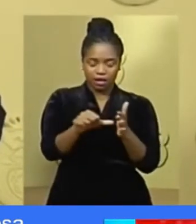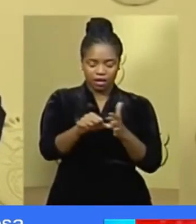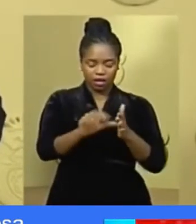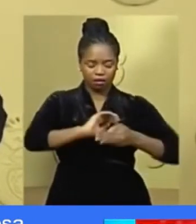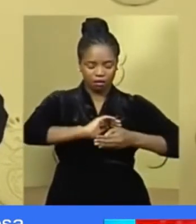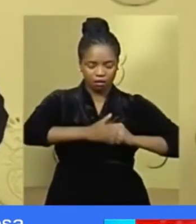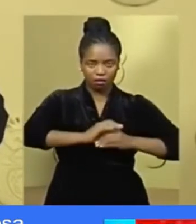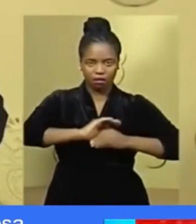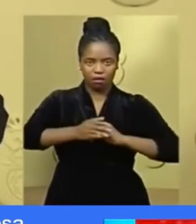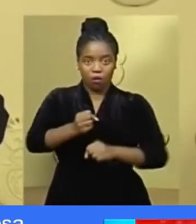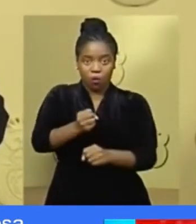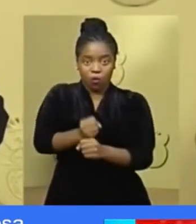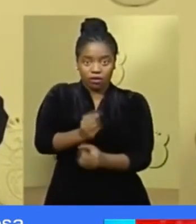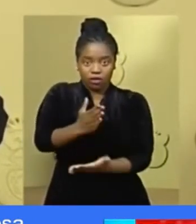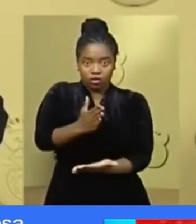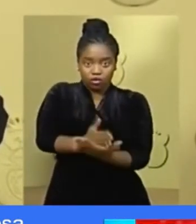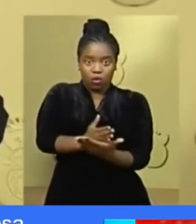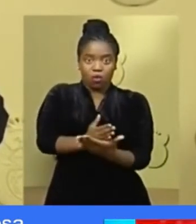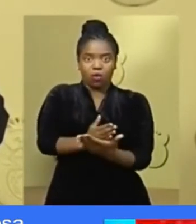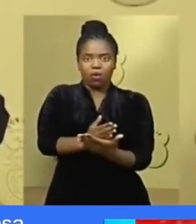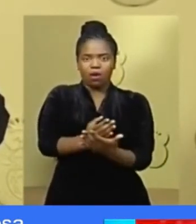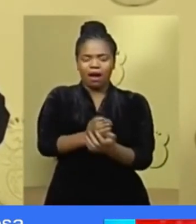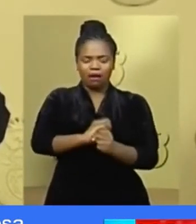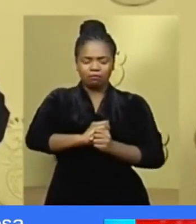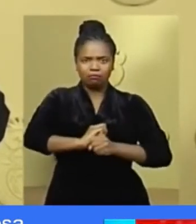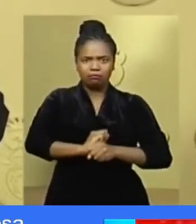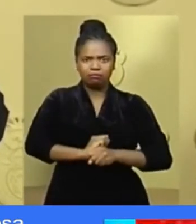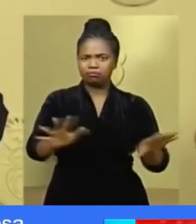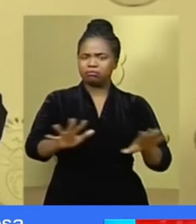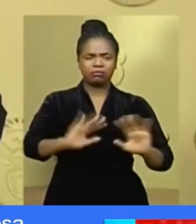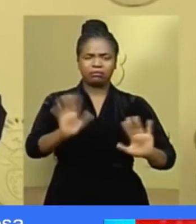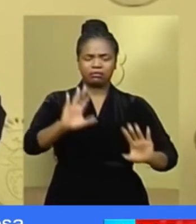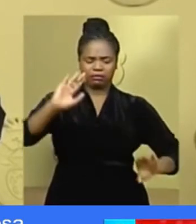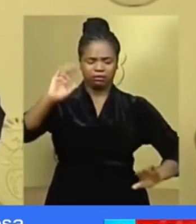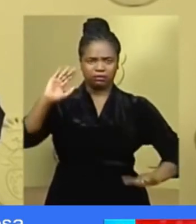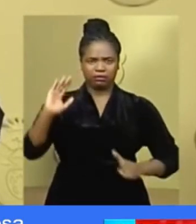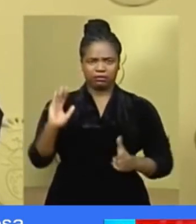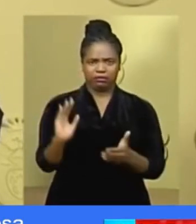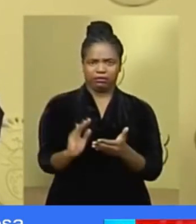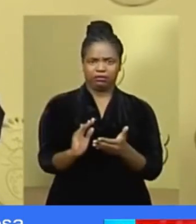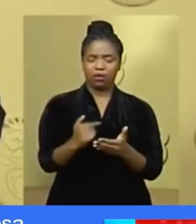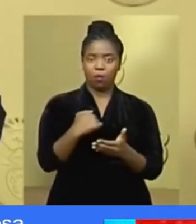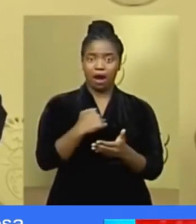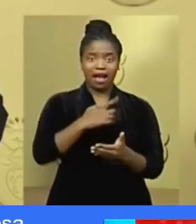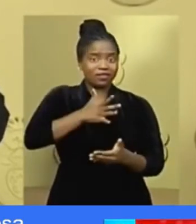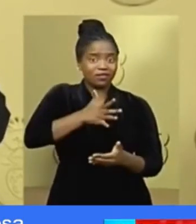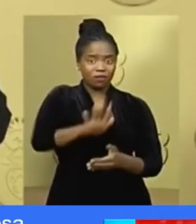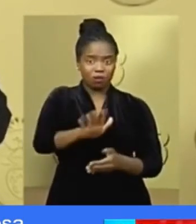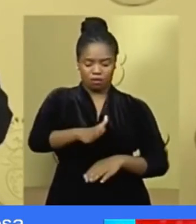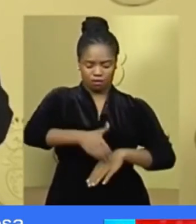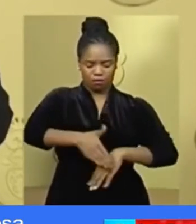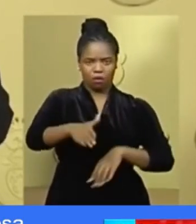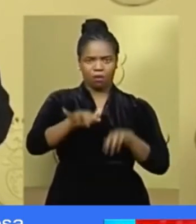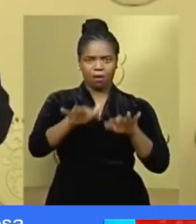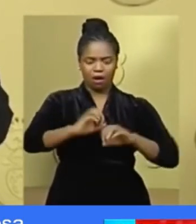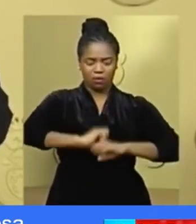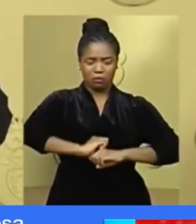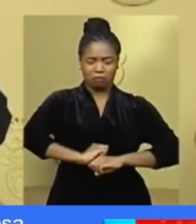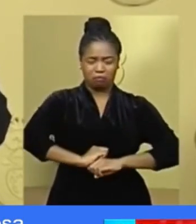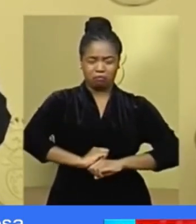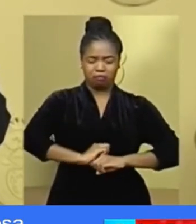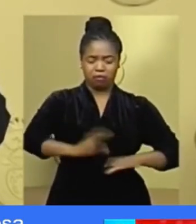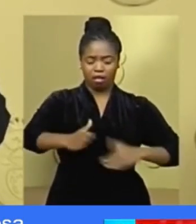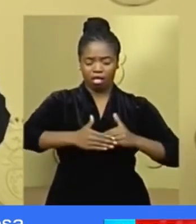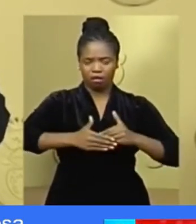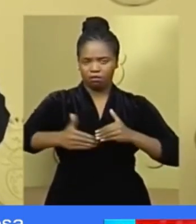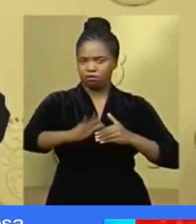our means to reduce the overall number of infections and to delay the spread of infection over a